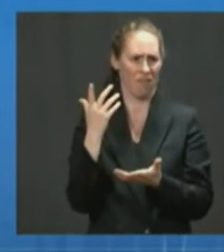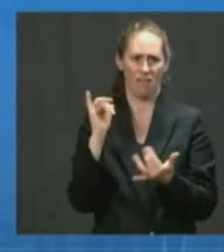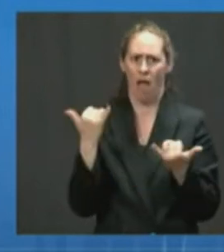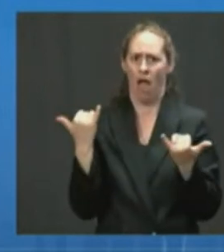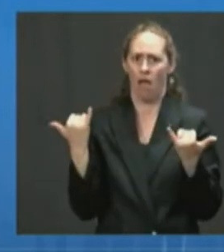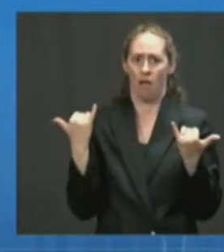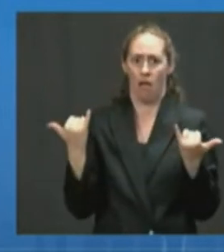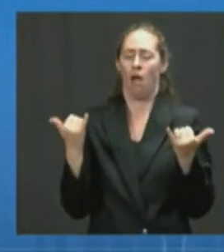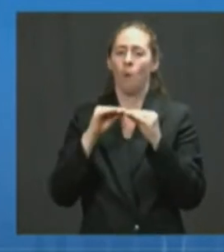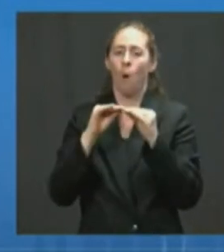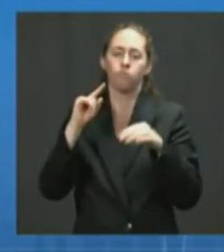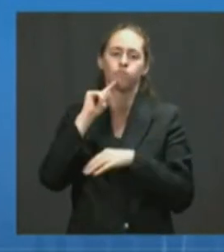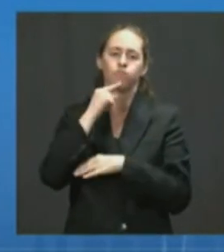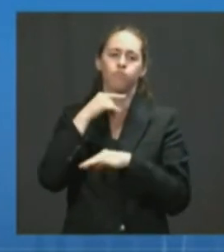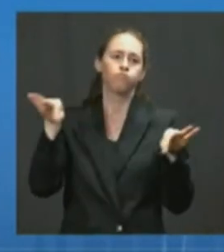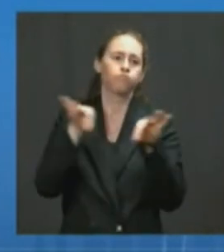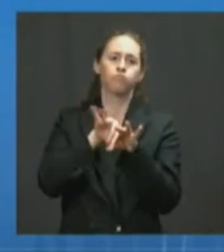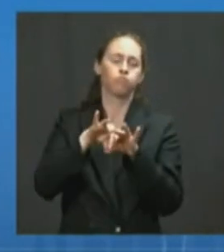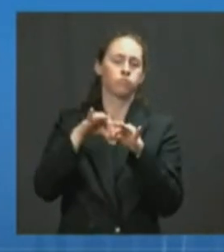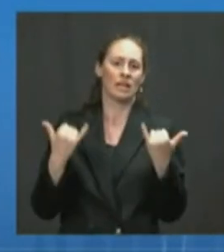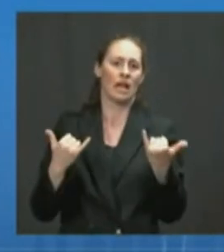With that, I'll turn it over to Dr. Murphy.